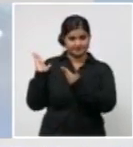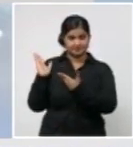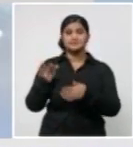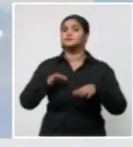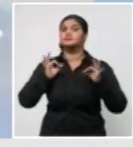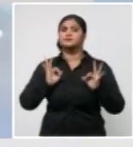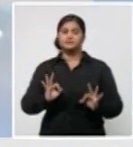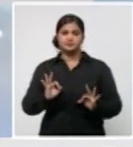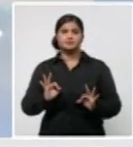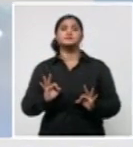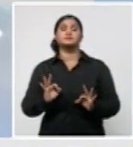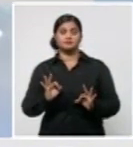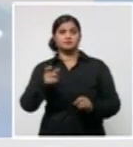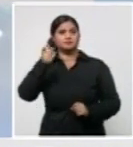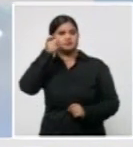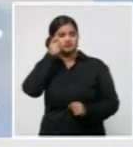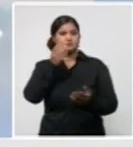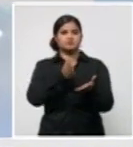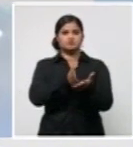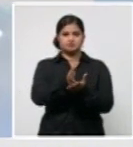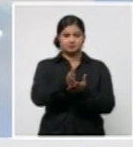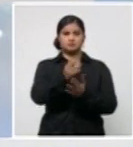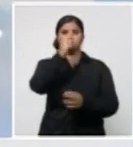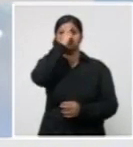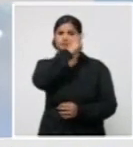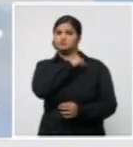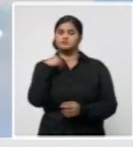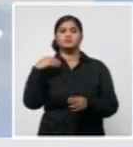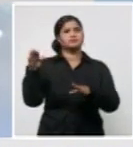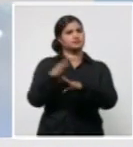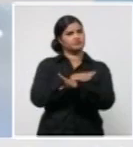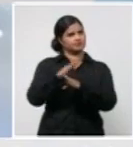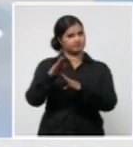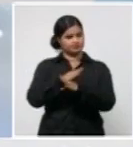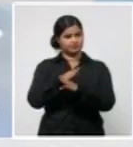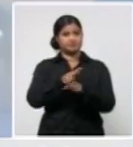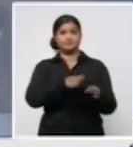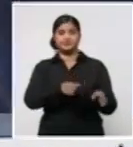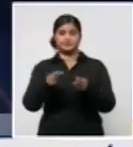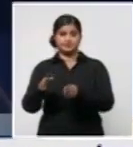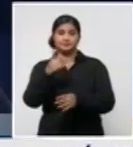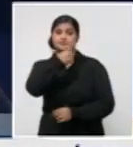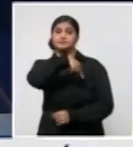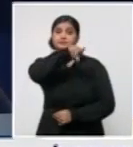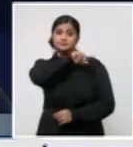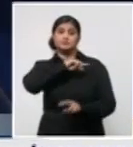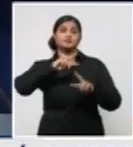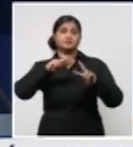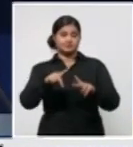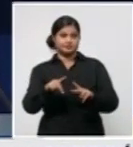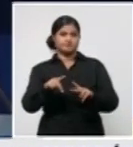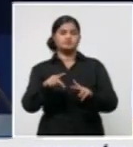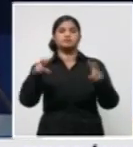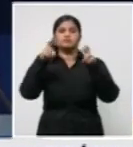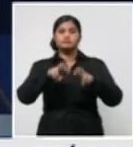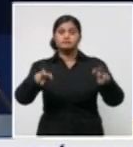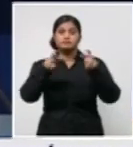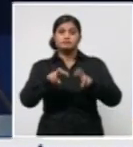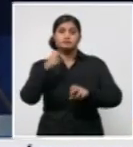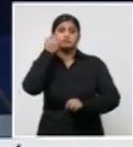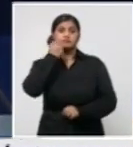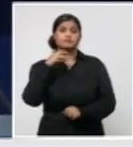processed in Cuba. A total of 3,372 samples were studied. Of these, six